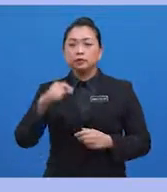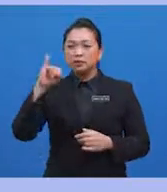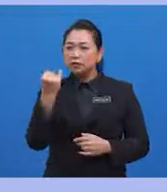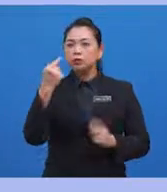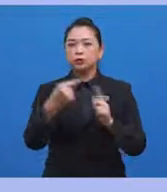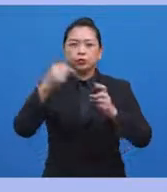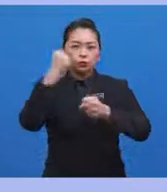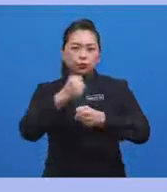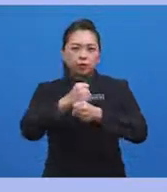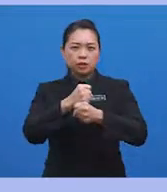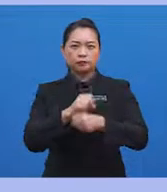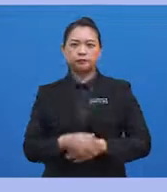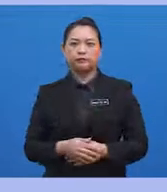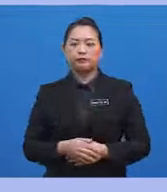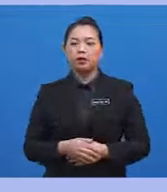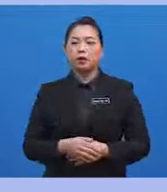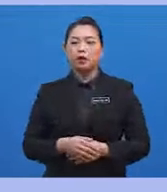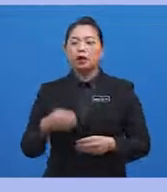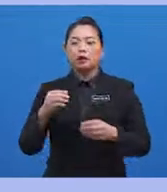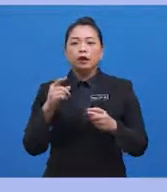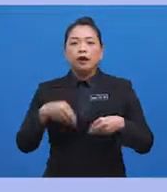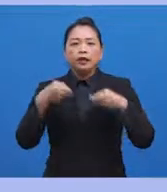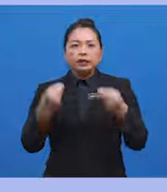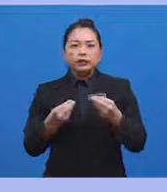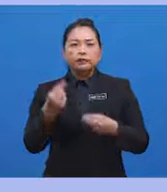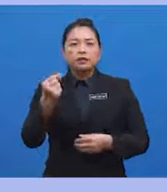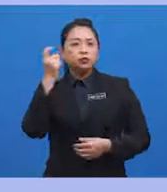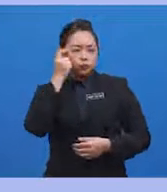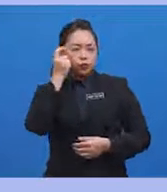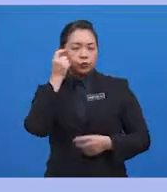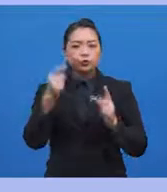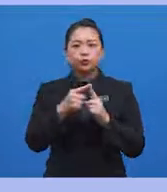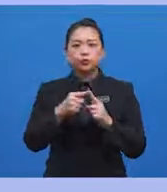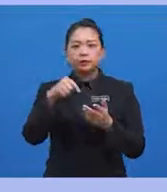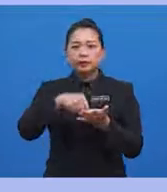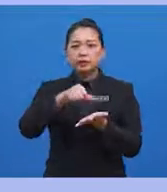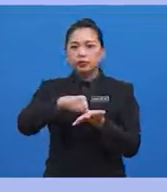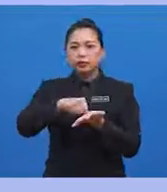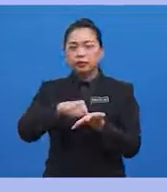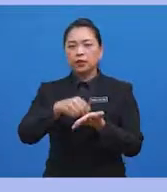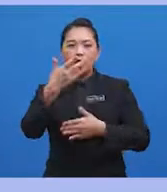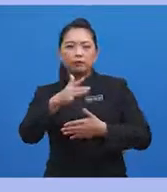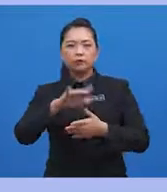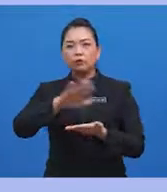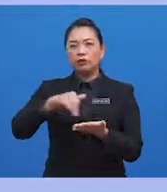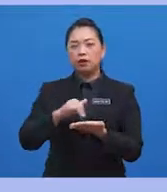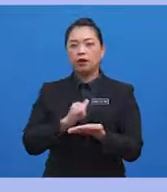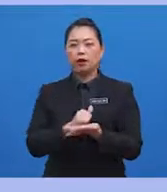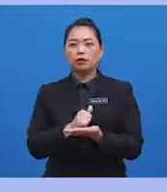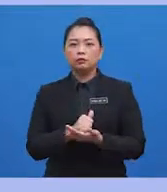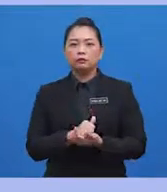me to sleep again. I gave little thought to this drug use. After all, I was no street junkie making